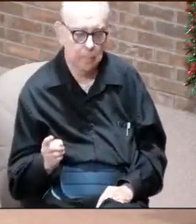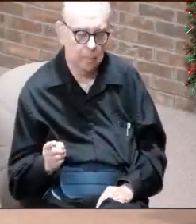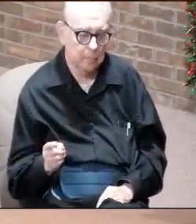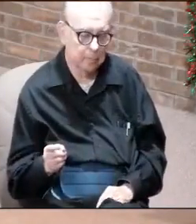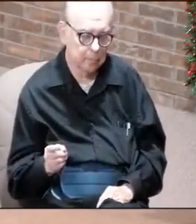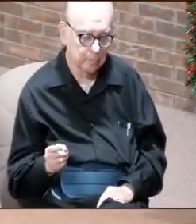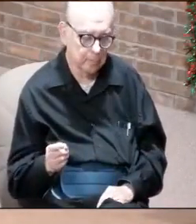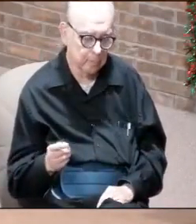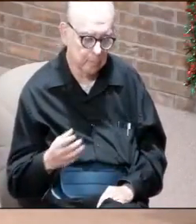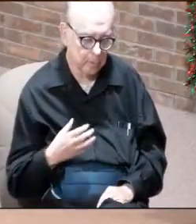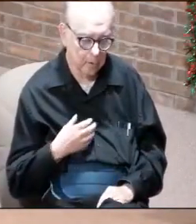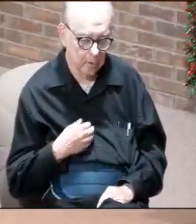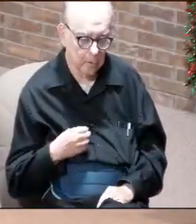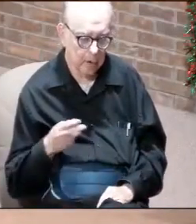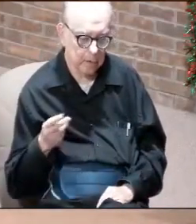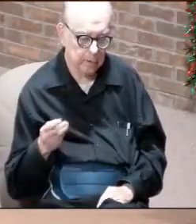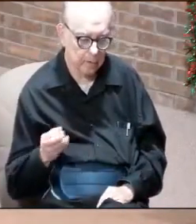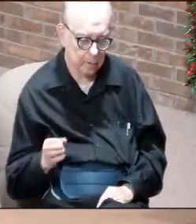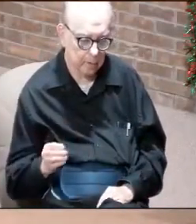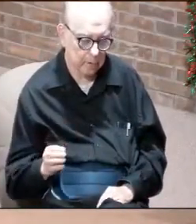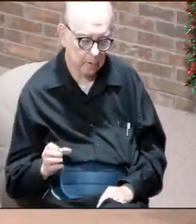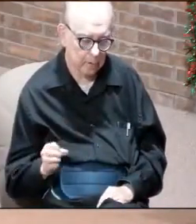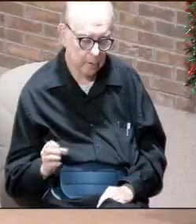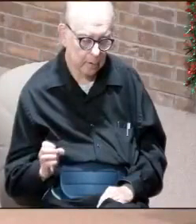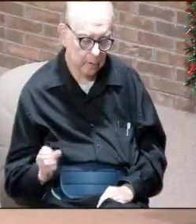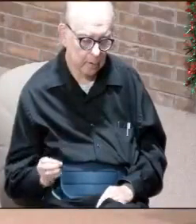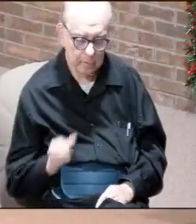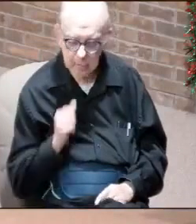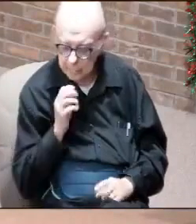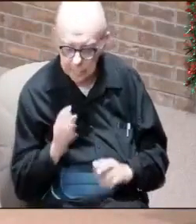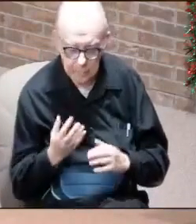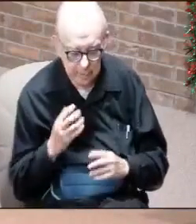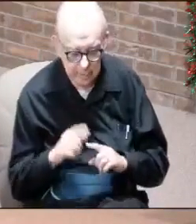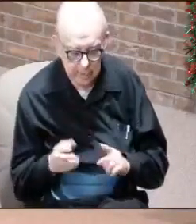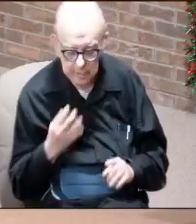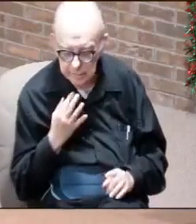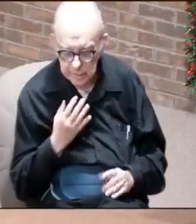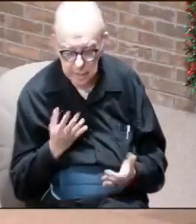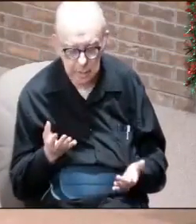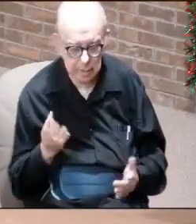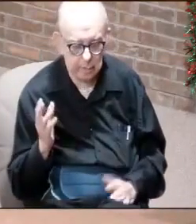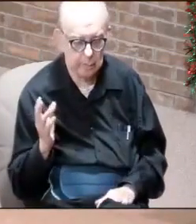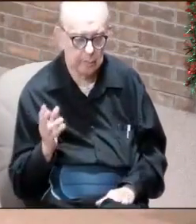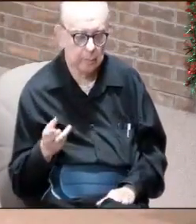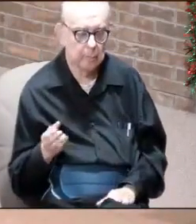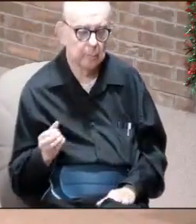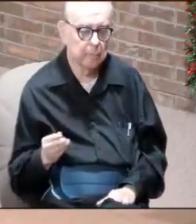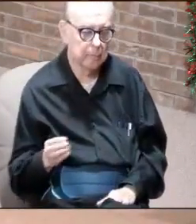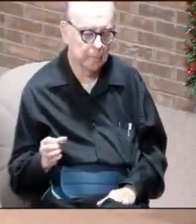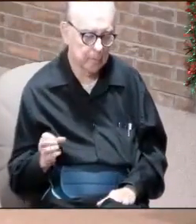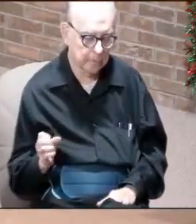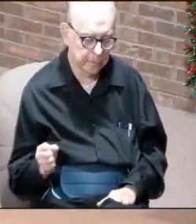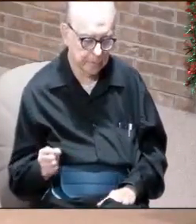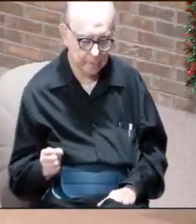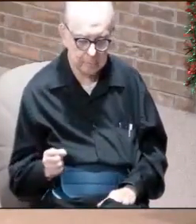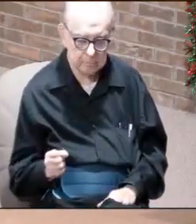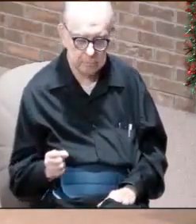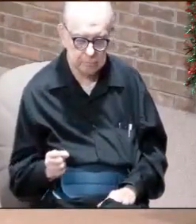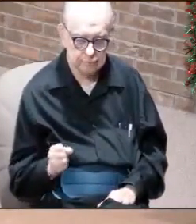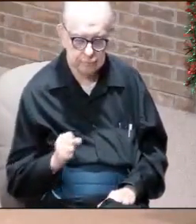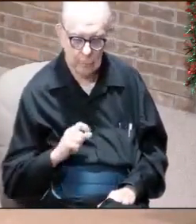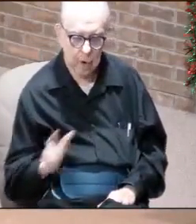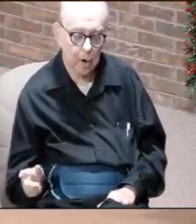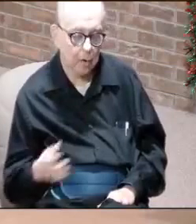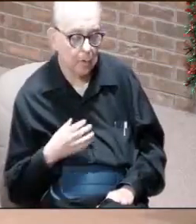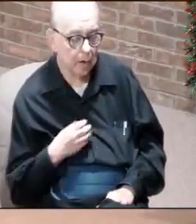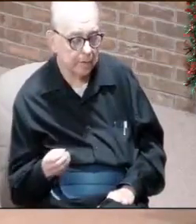we're all going to have white horses. There ain't going be no black, red, purple, palominos, pintos, or any of that stuff. They're all going